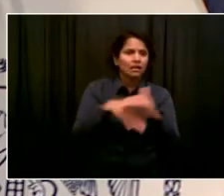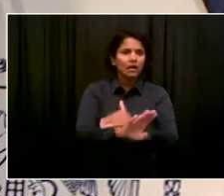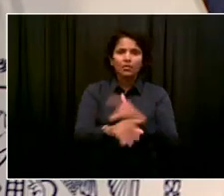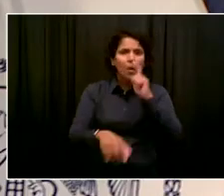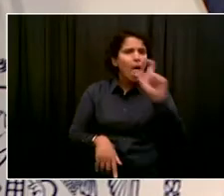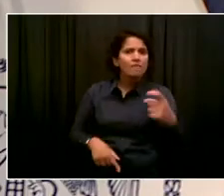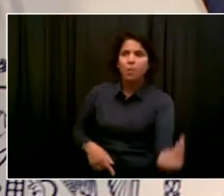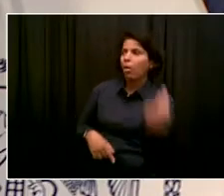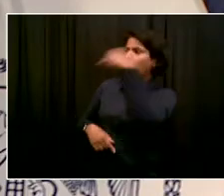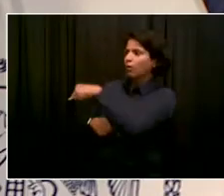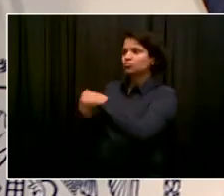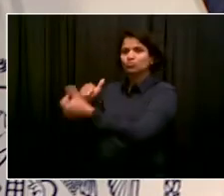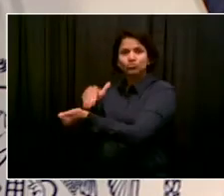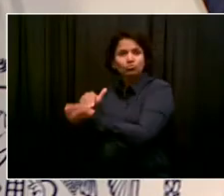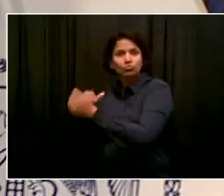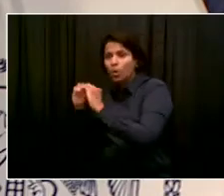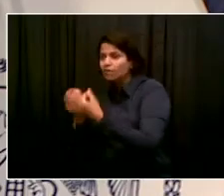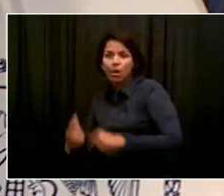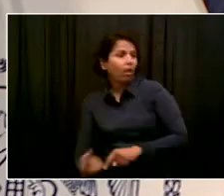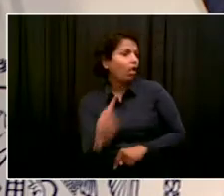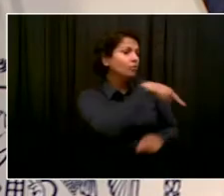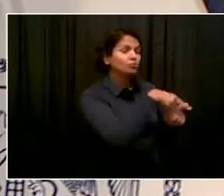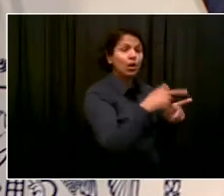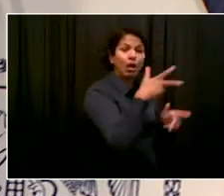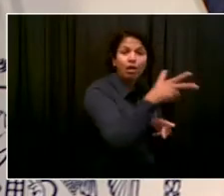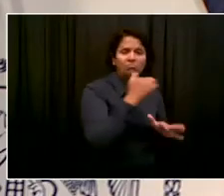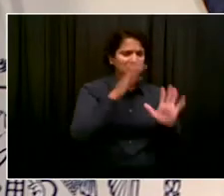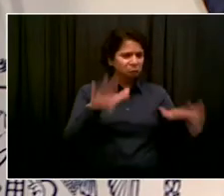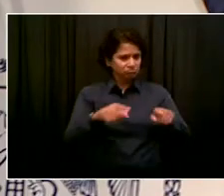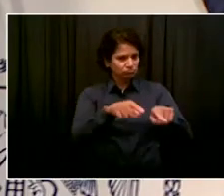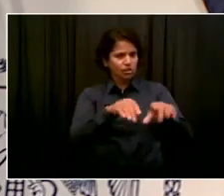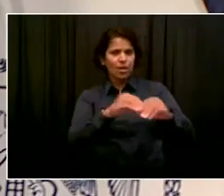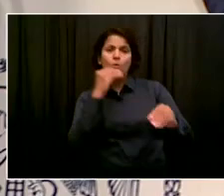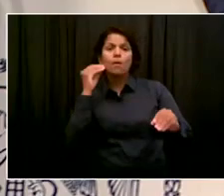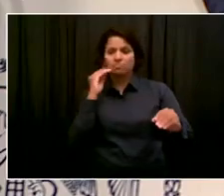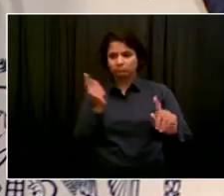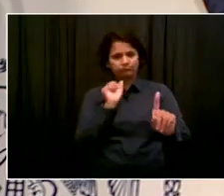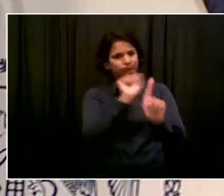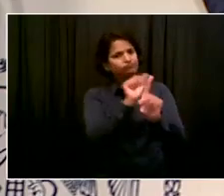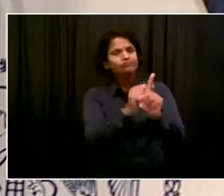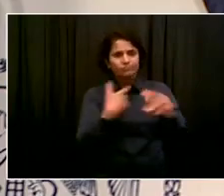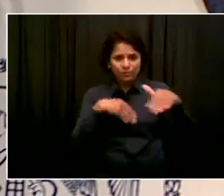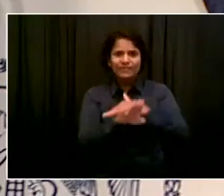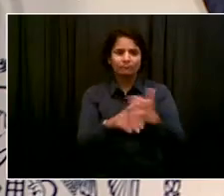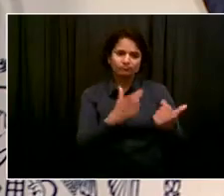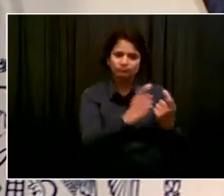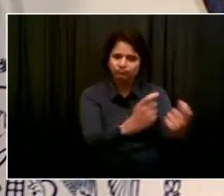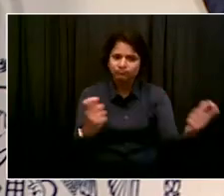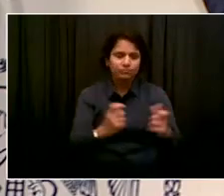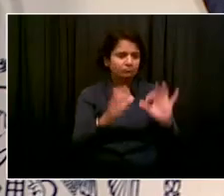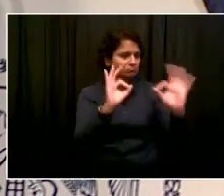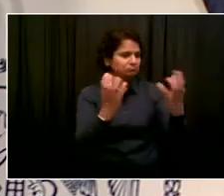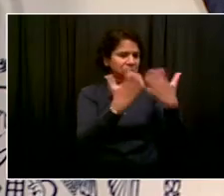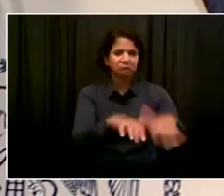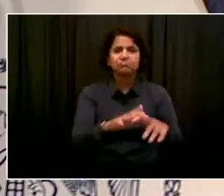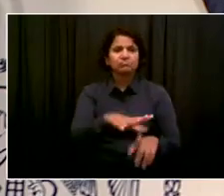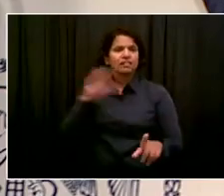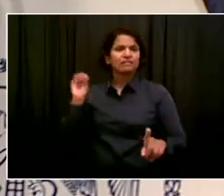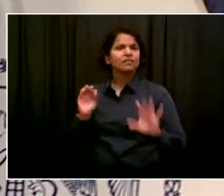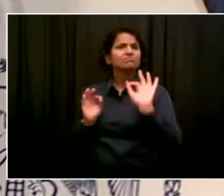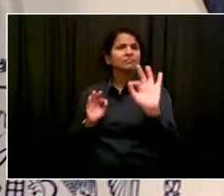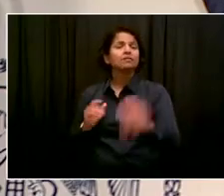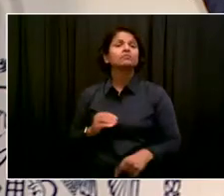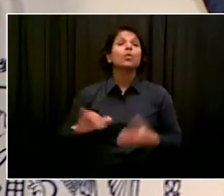We're really looking forward to next month. School coming back. So many people coming back to work. The city is going to recover strong. It's all about vaccination.